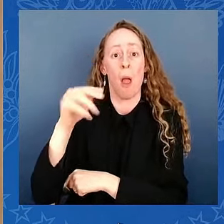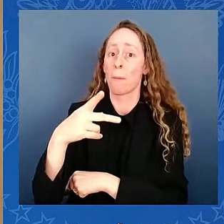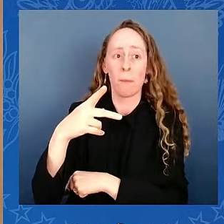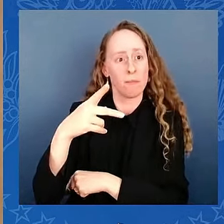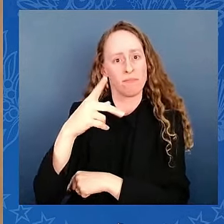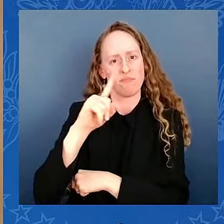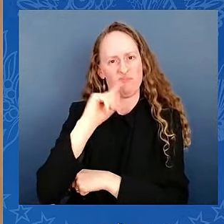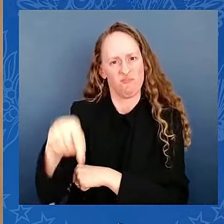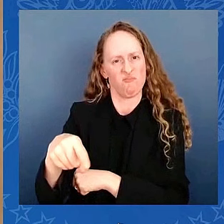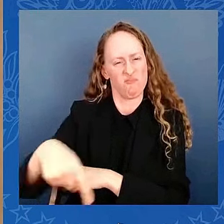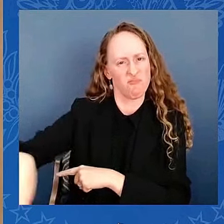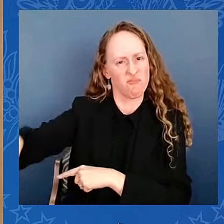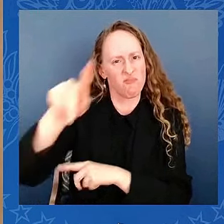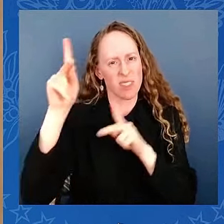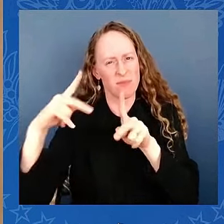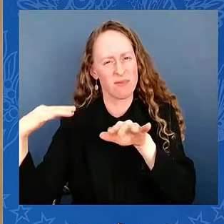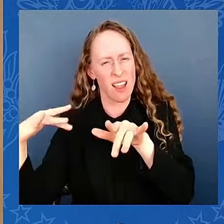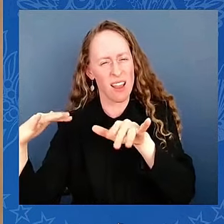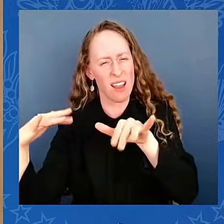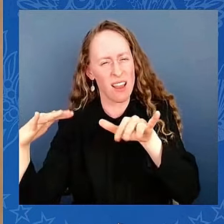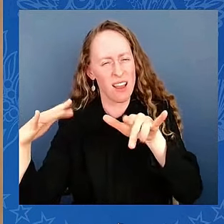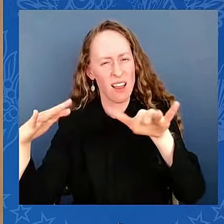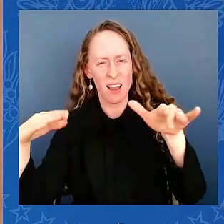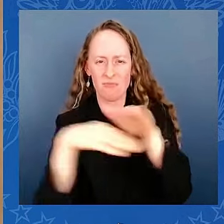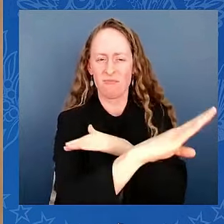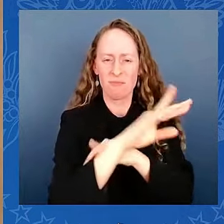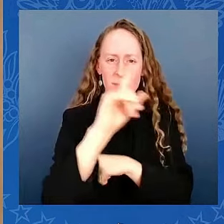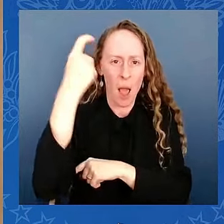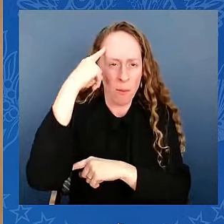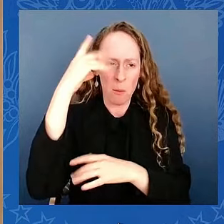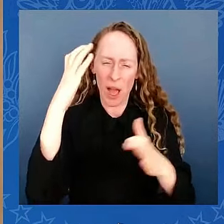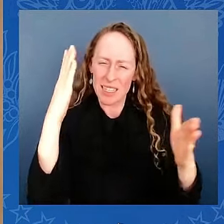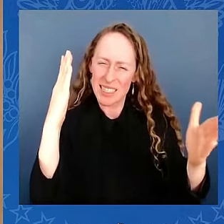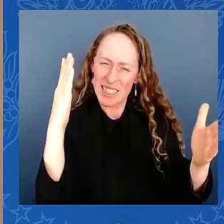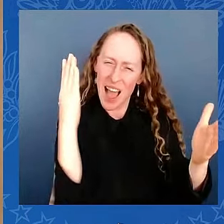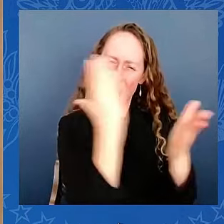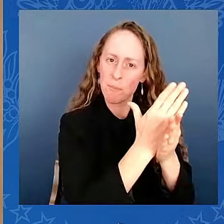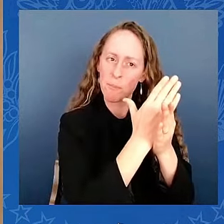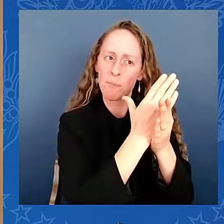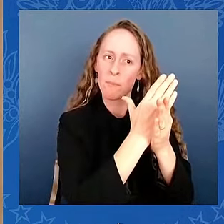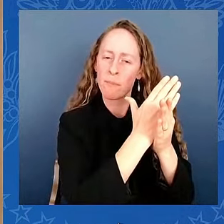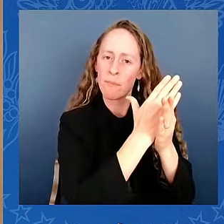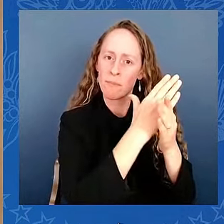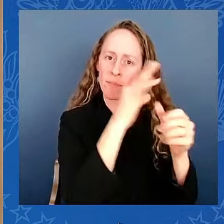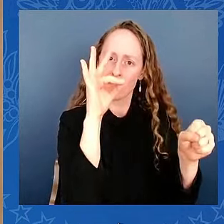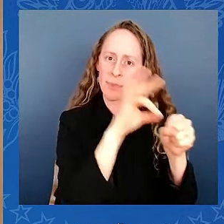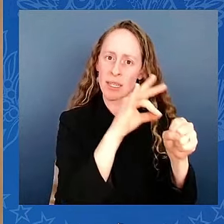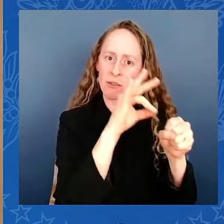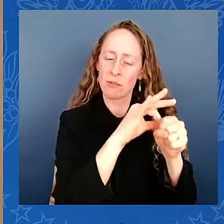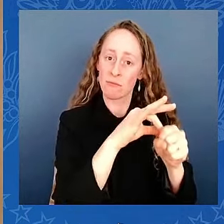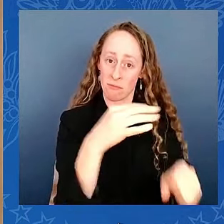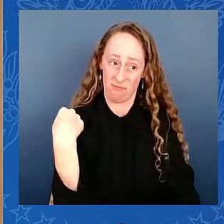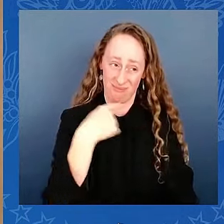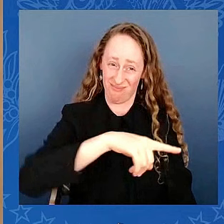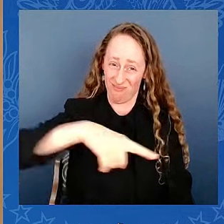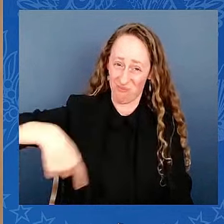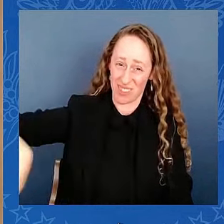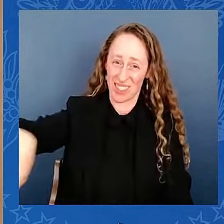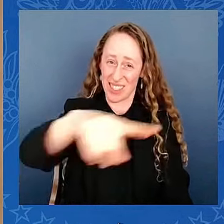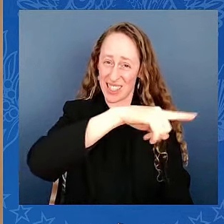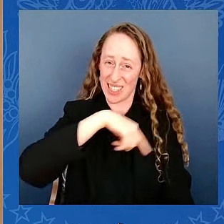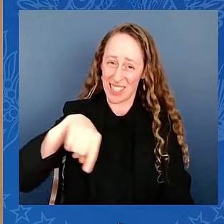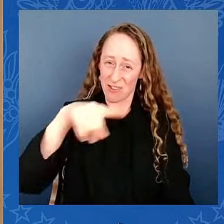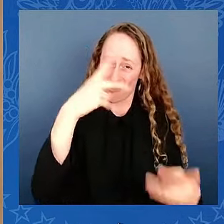saw it with our own eyes. We sat there and watched it happen that day. Attack on the police. The